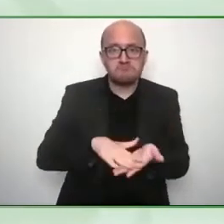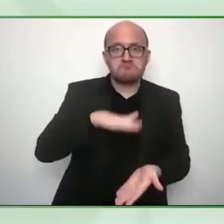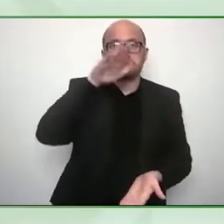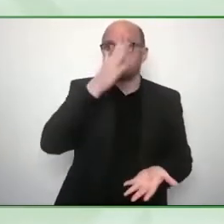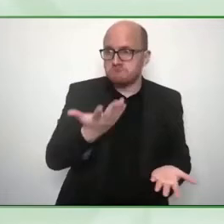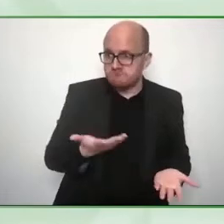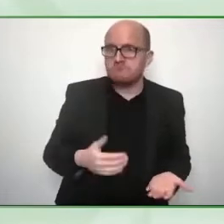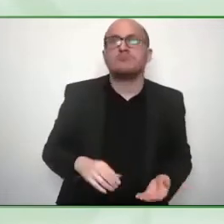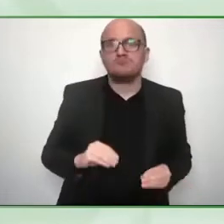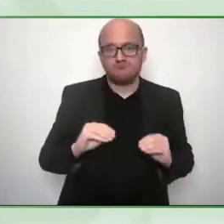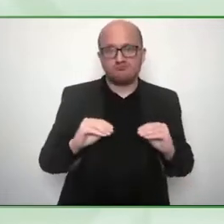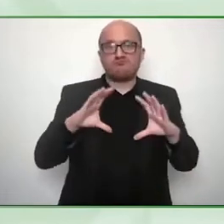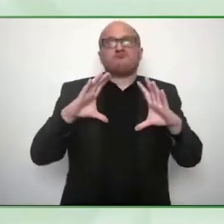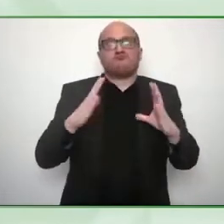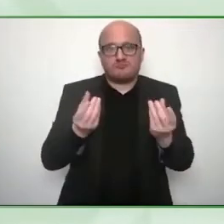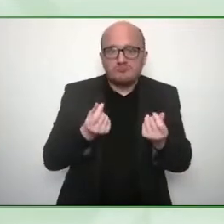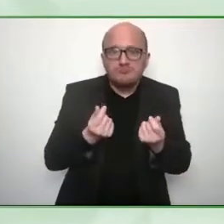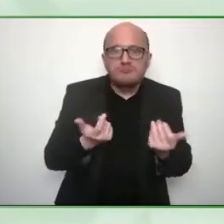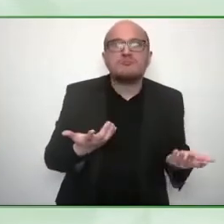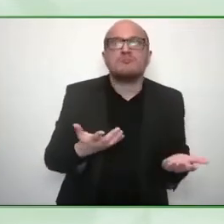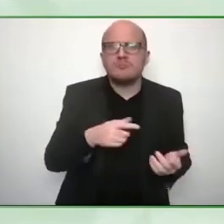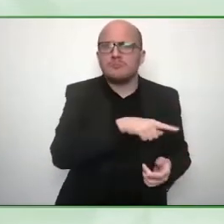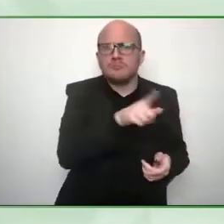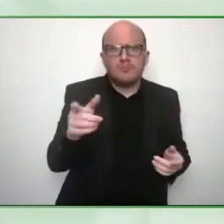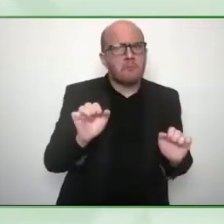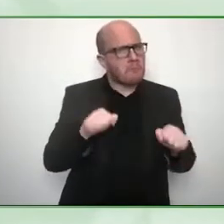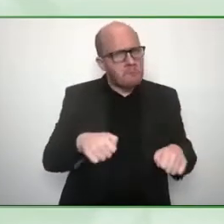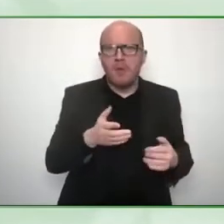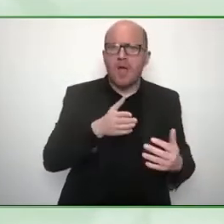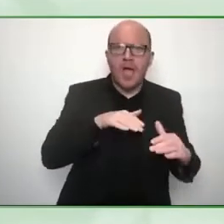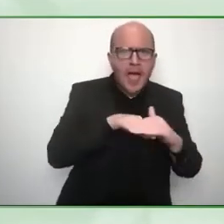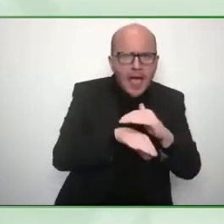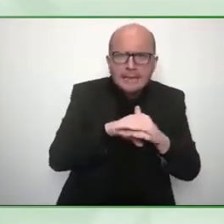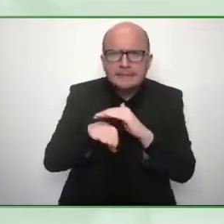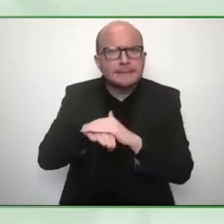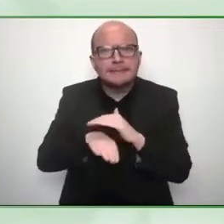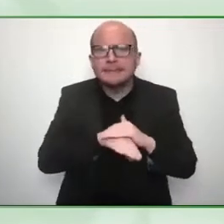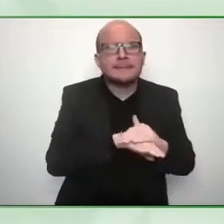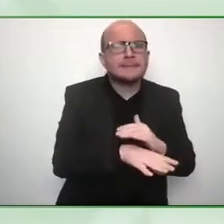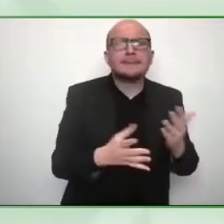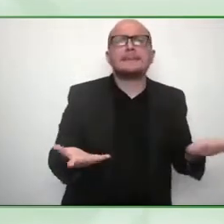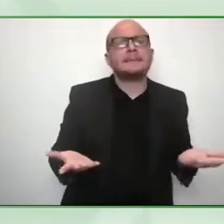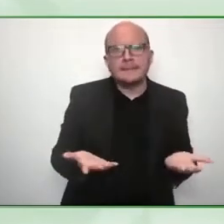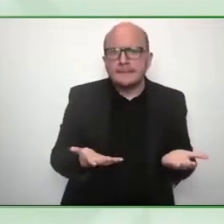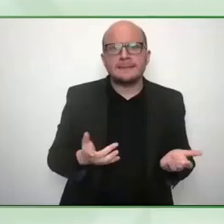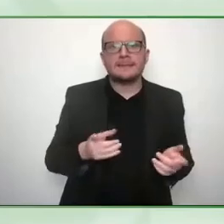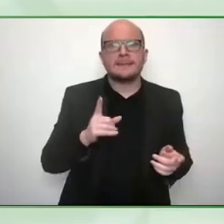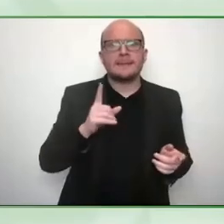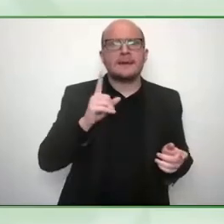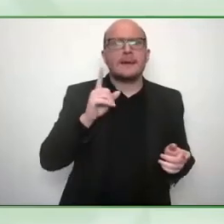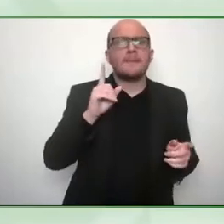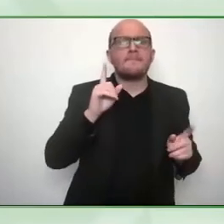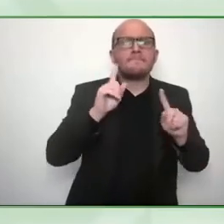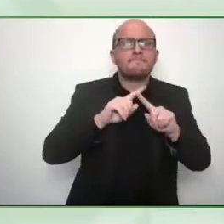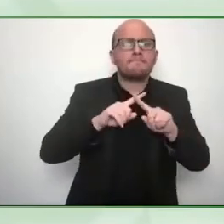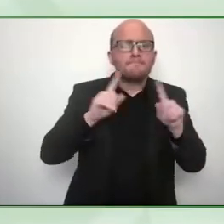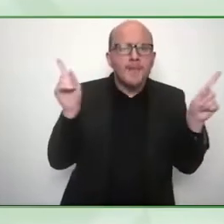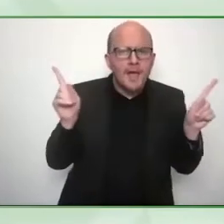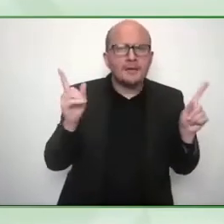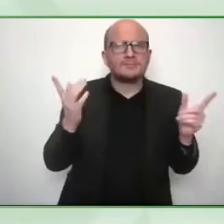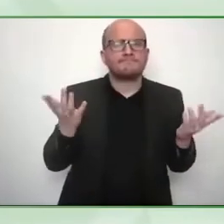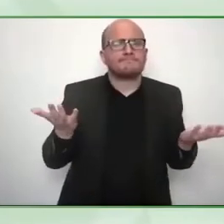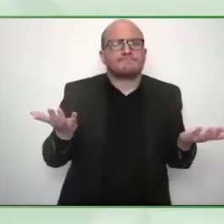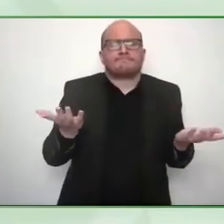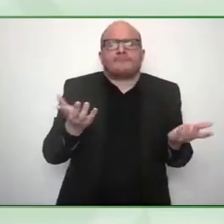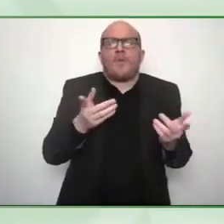are able to access this uh which is really you know it's a it's it's really problematic obviously for lots of different reasons but in the developing